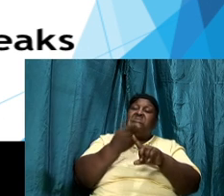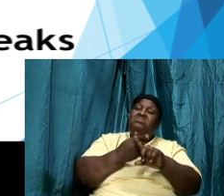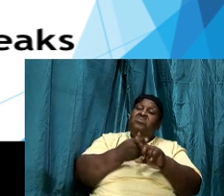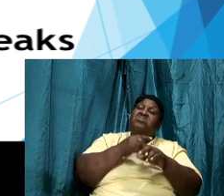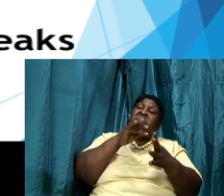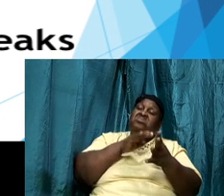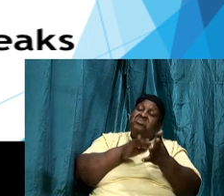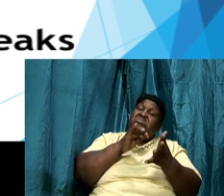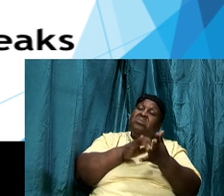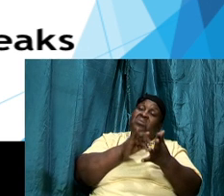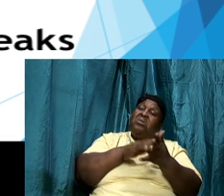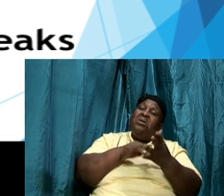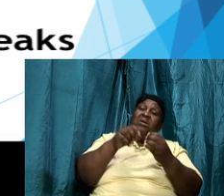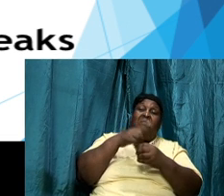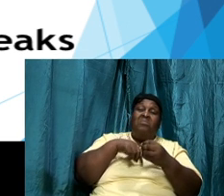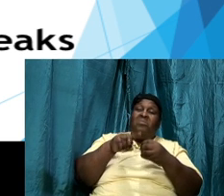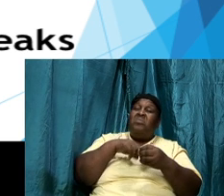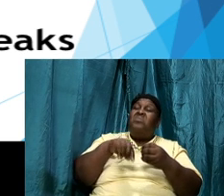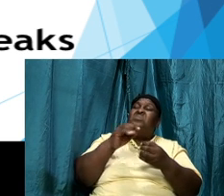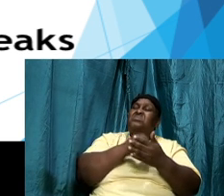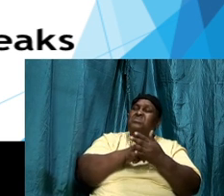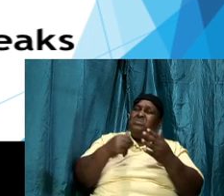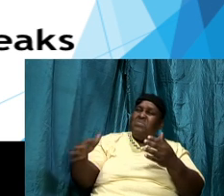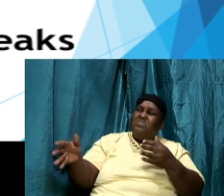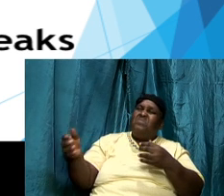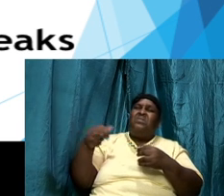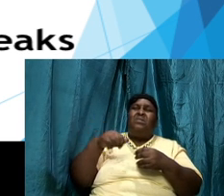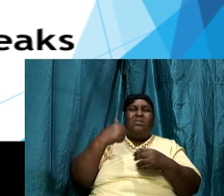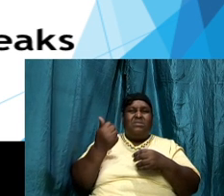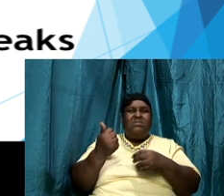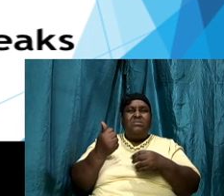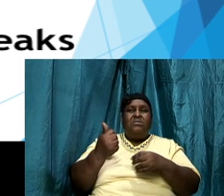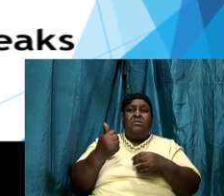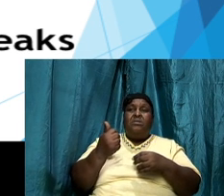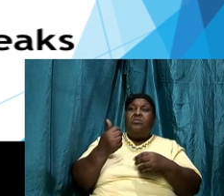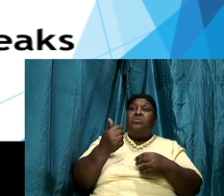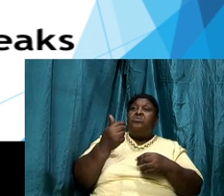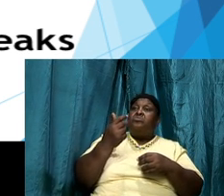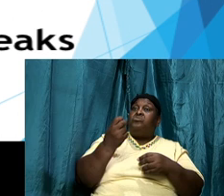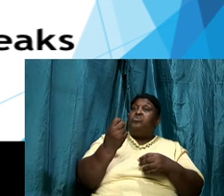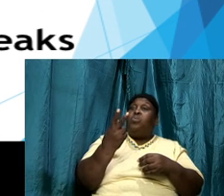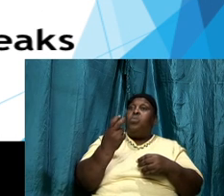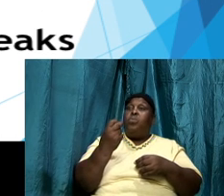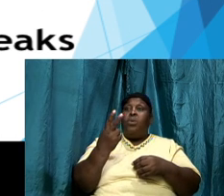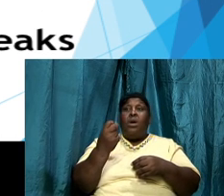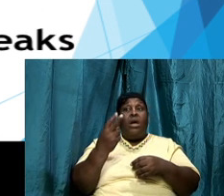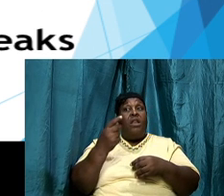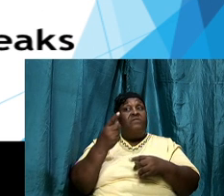you know in 12 months we know quite a bit and